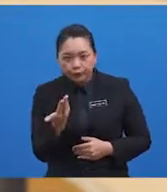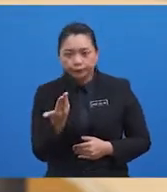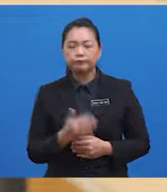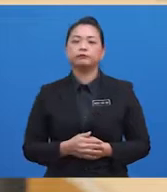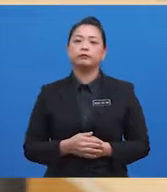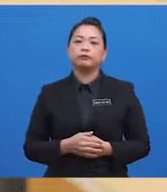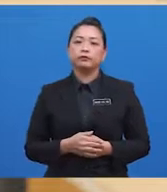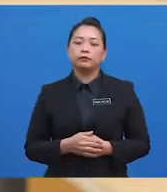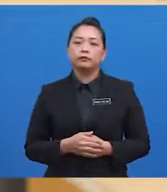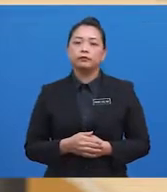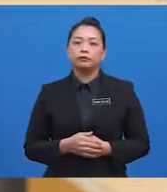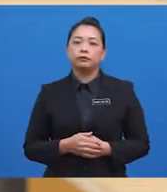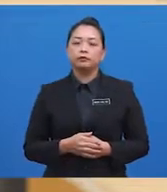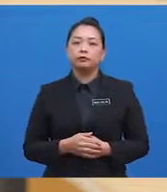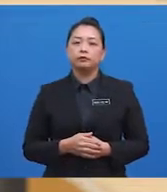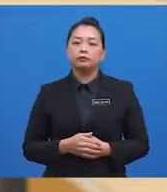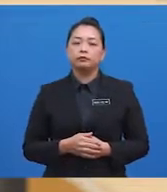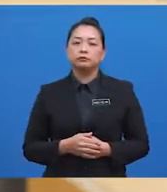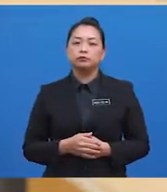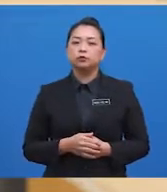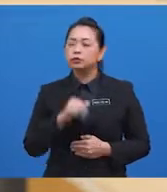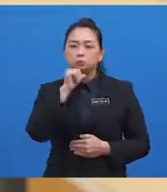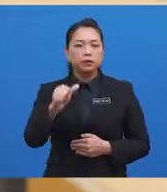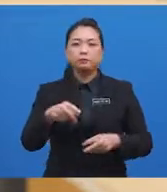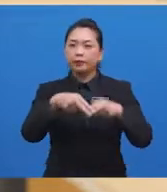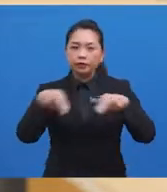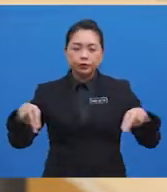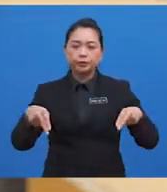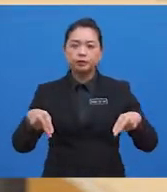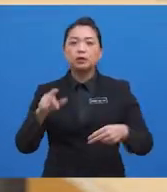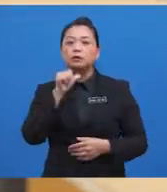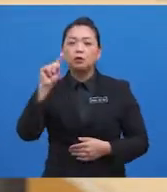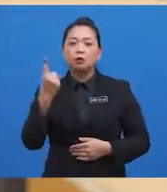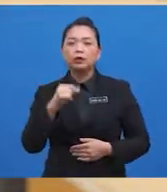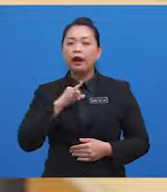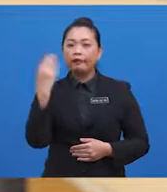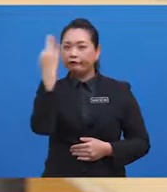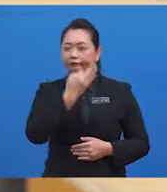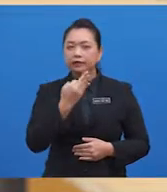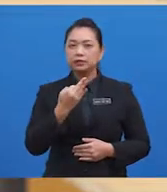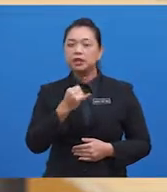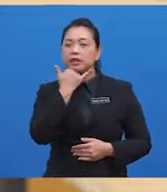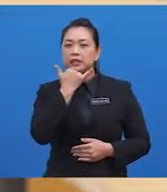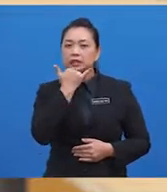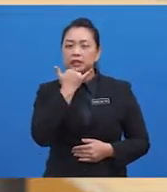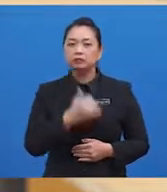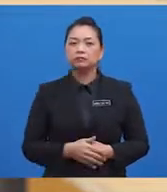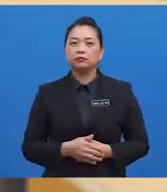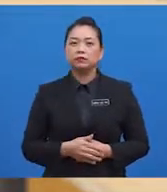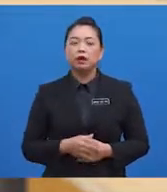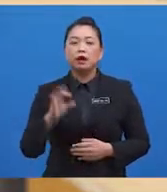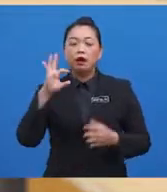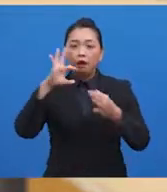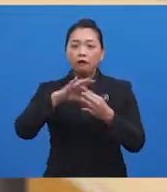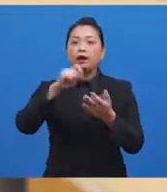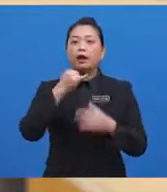magnitude of my tumble was immeasurable. Not only did I face the legal and professional ramifications of having